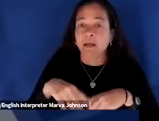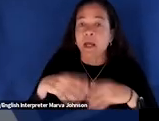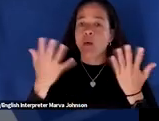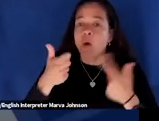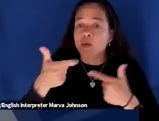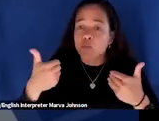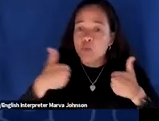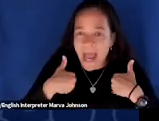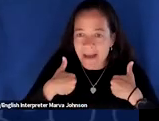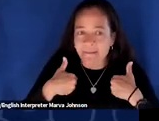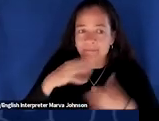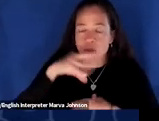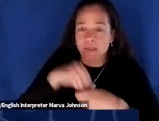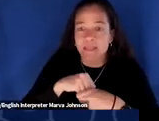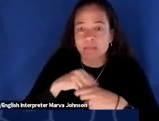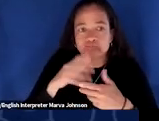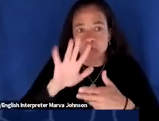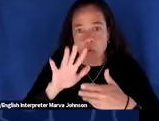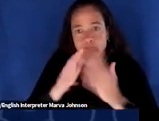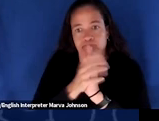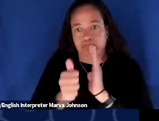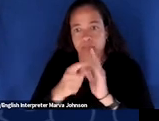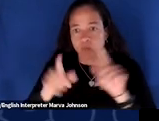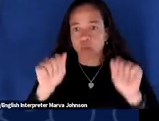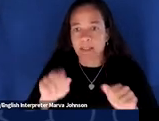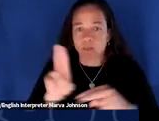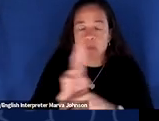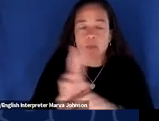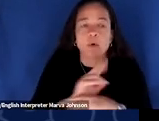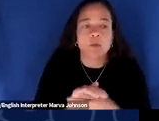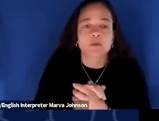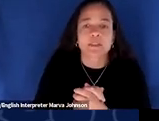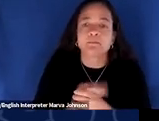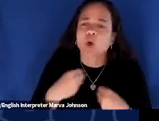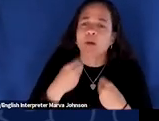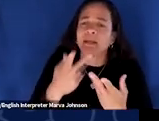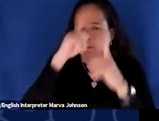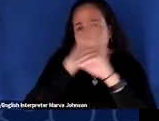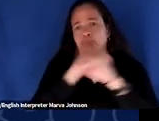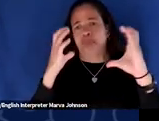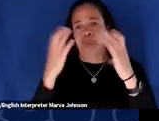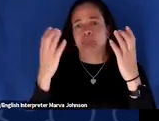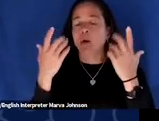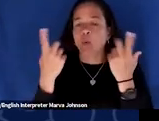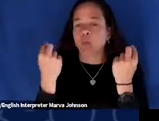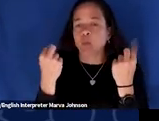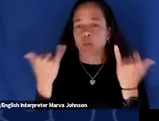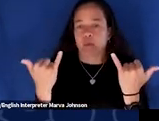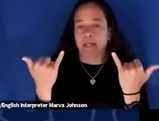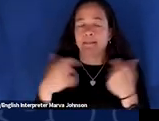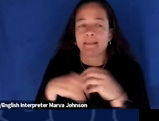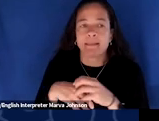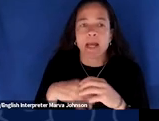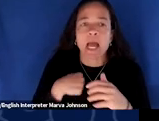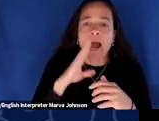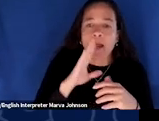remit so let me just give you a bit of a roadmap for what we're going to do today um i'm going to start with the recap from